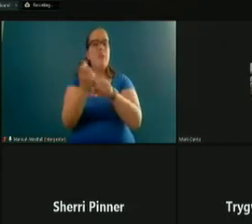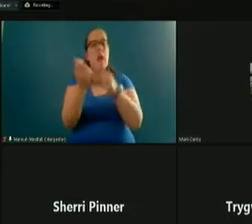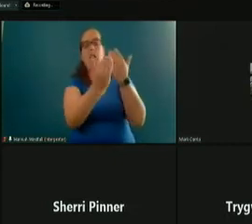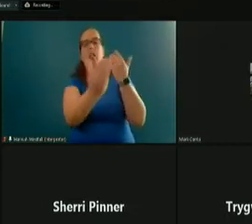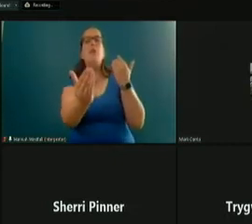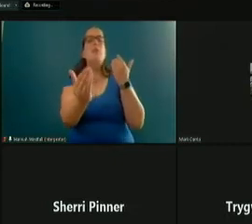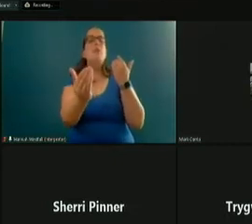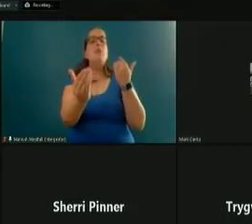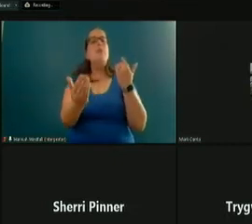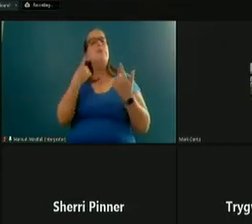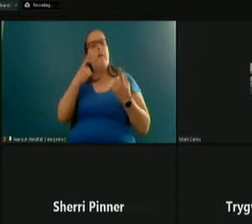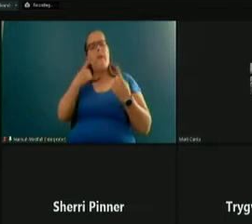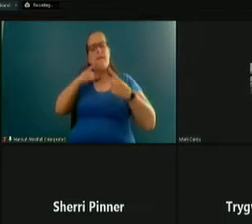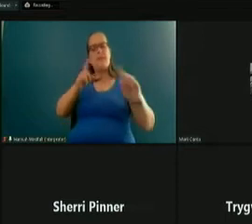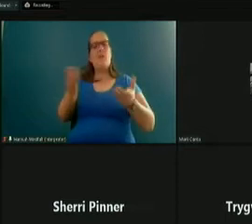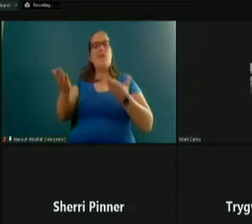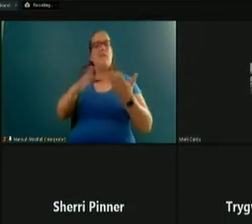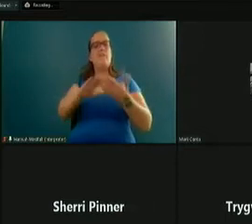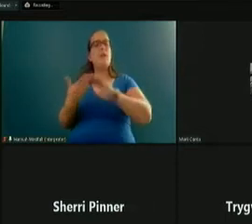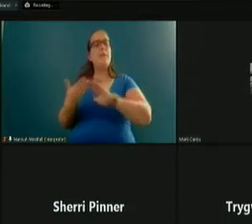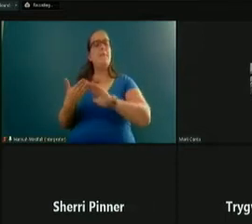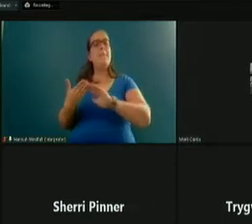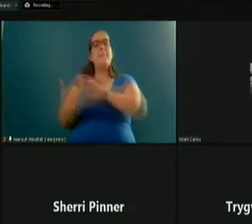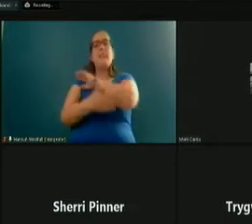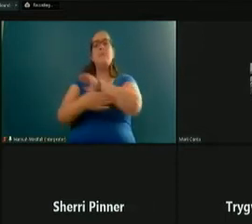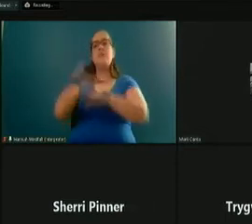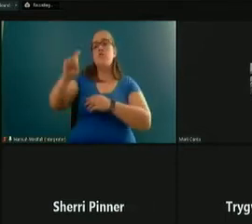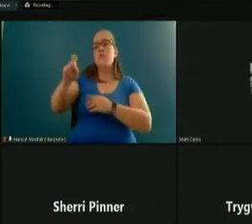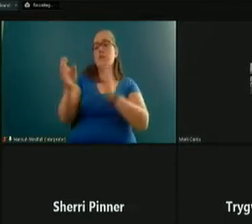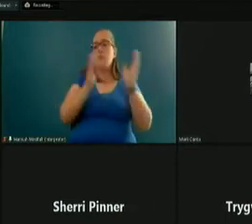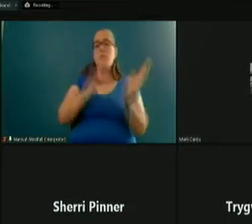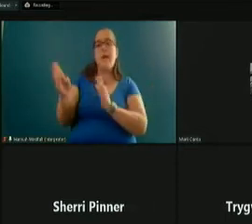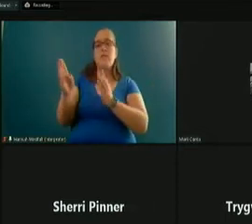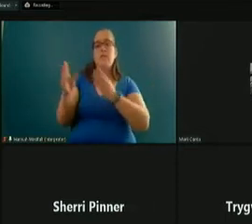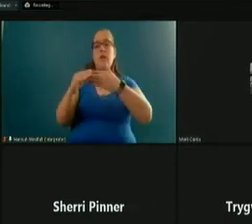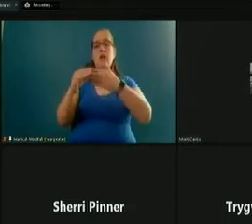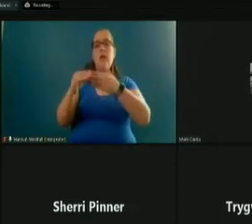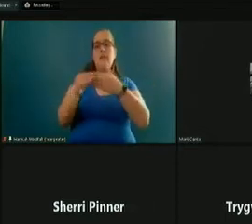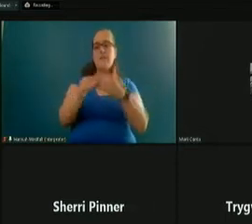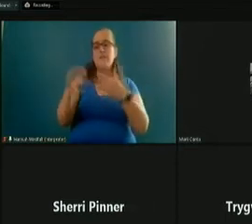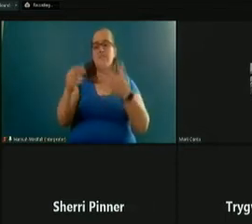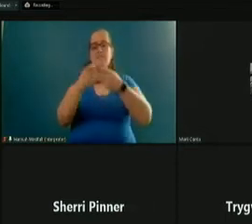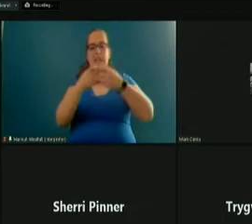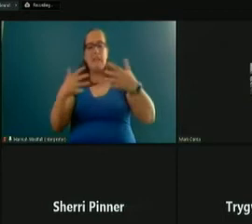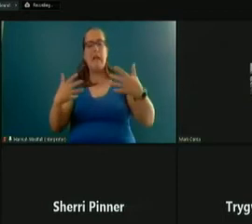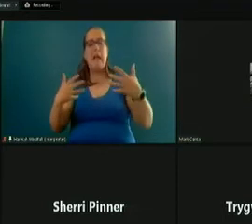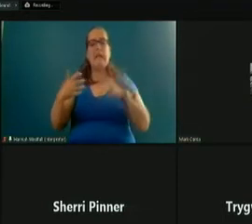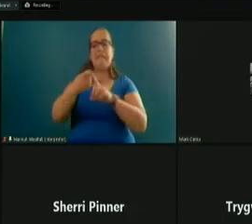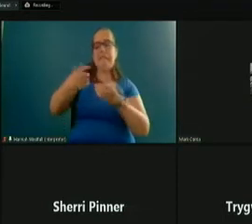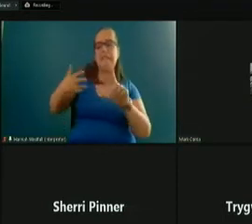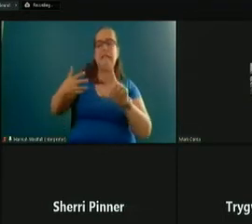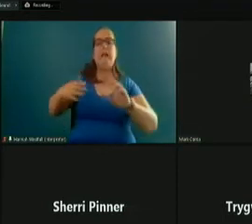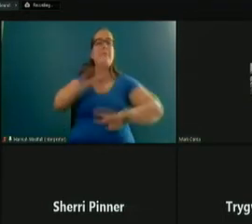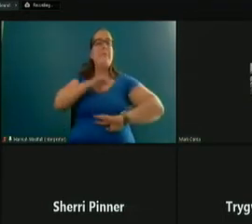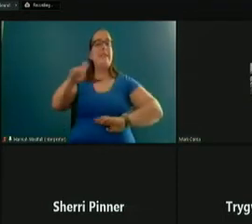In order to effectively serve the community, the county will need to prepare to flex and expand to meet the needs of our